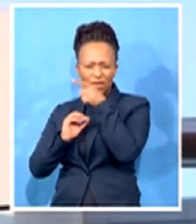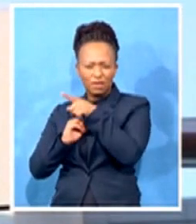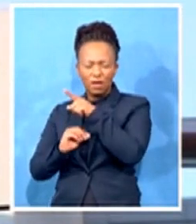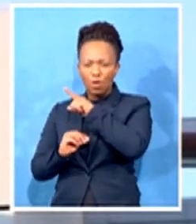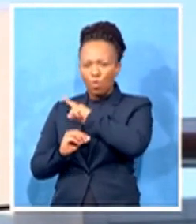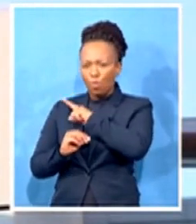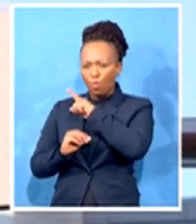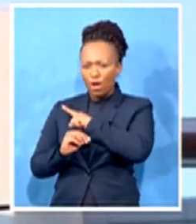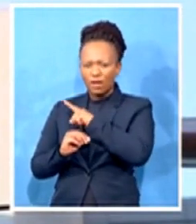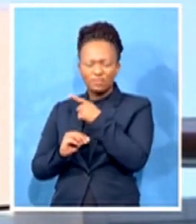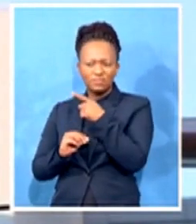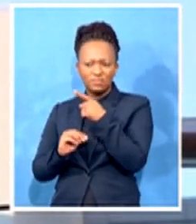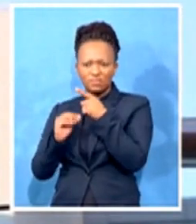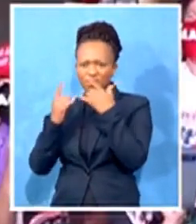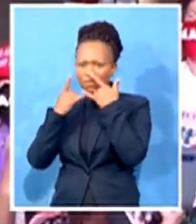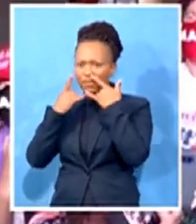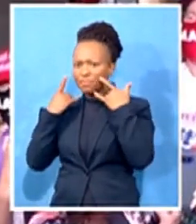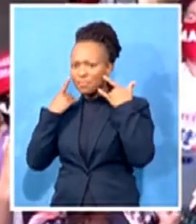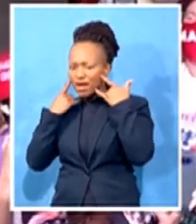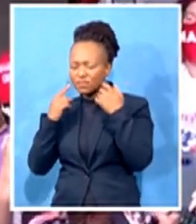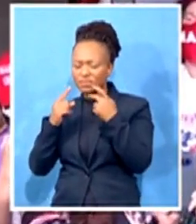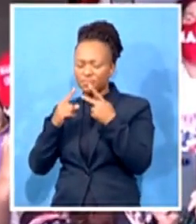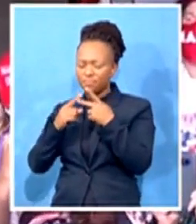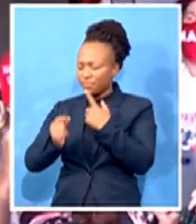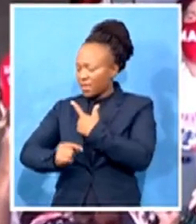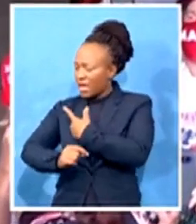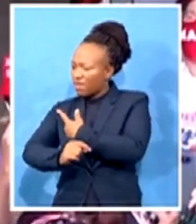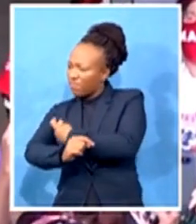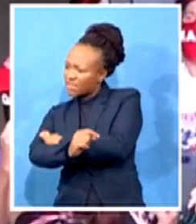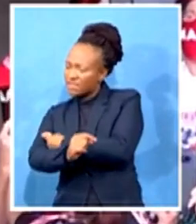vaccines have become such a political issue.